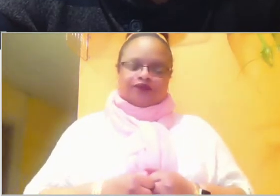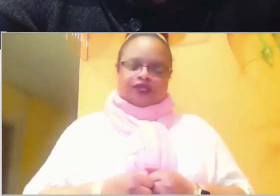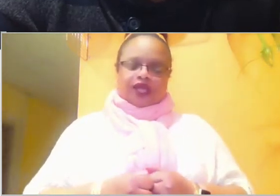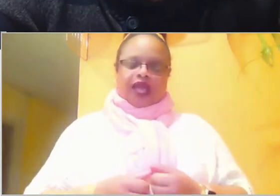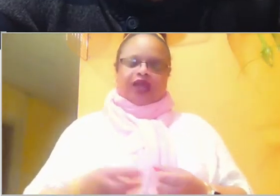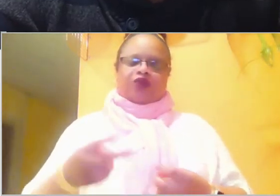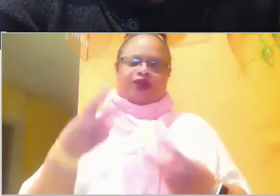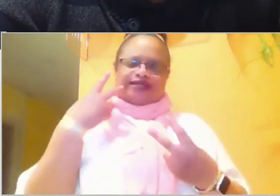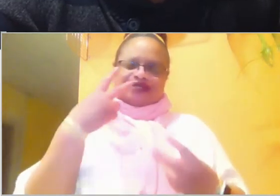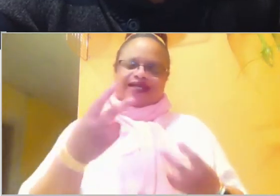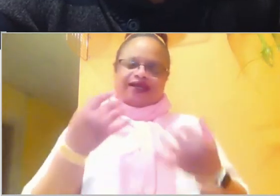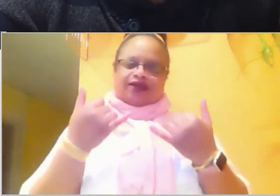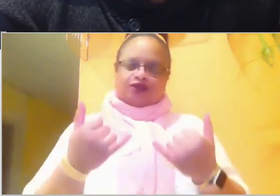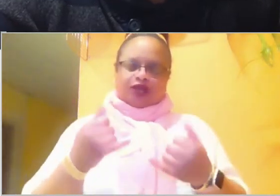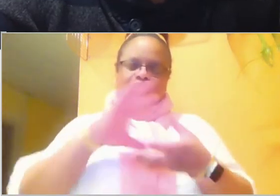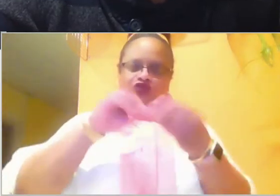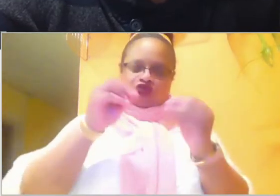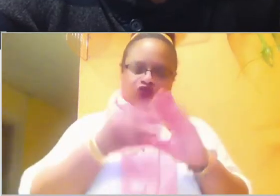Lord, Lord,